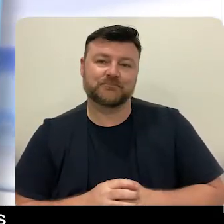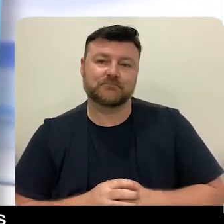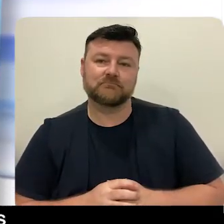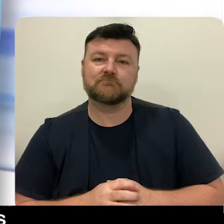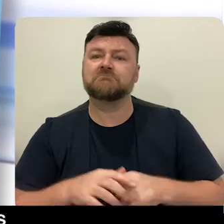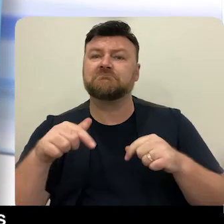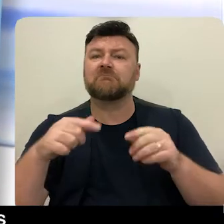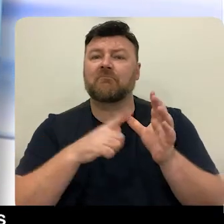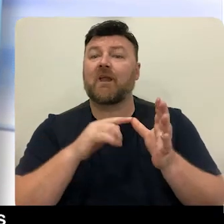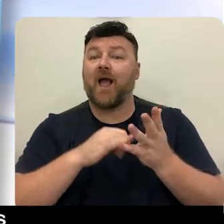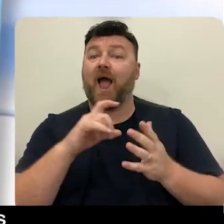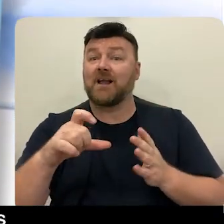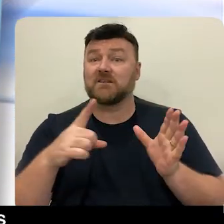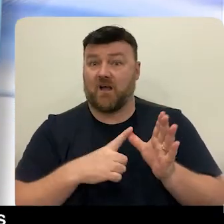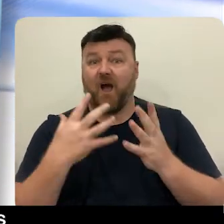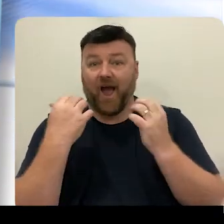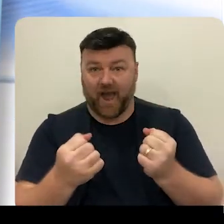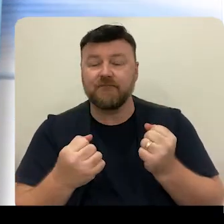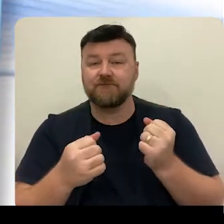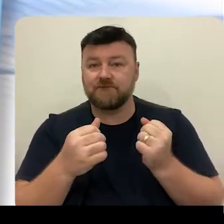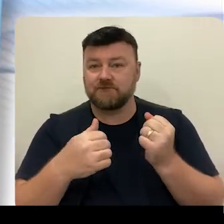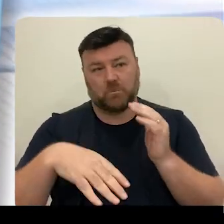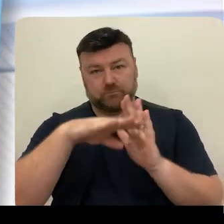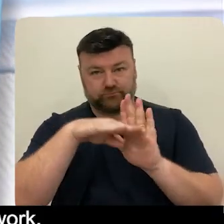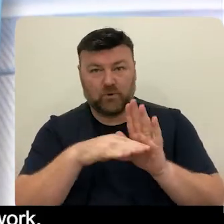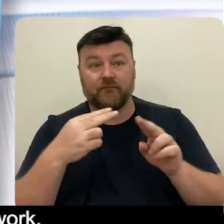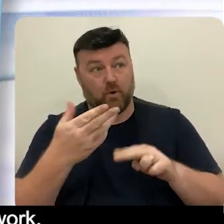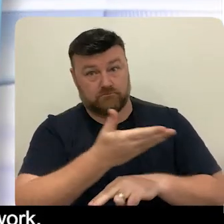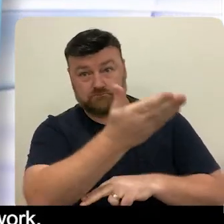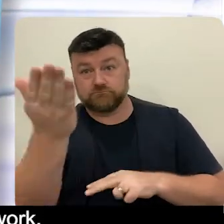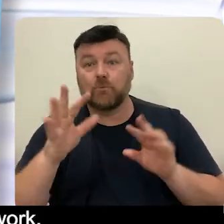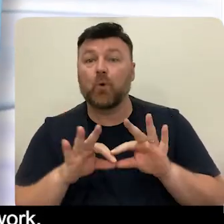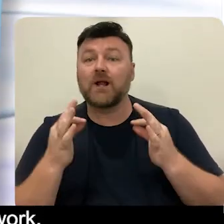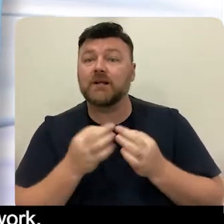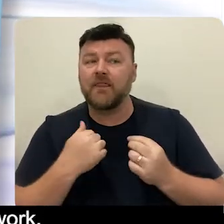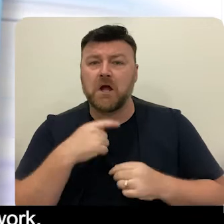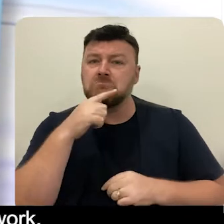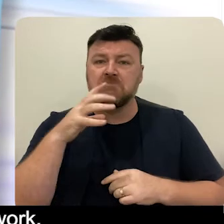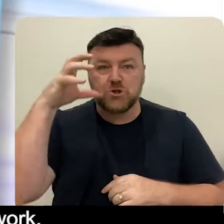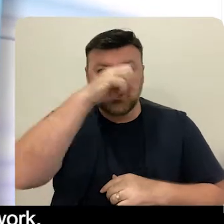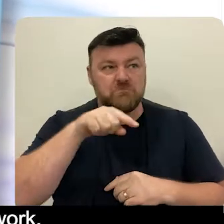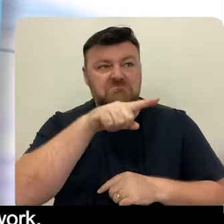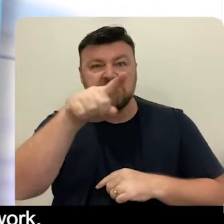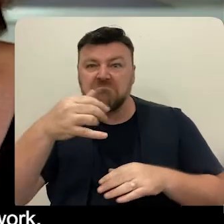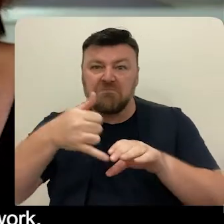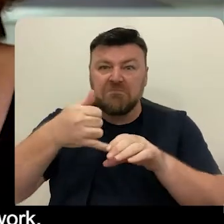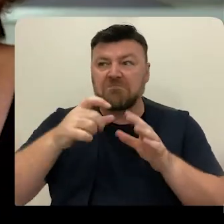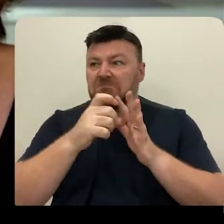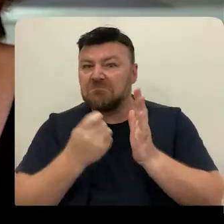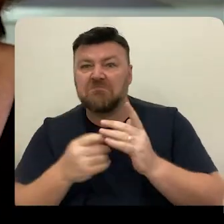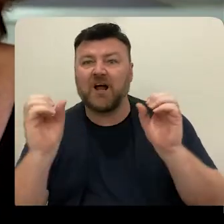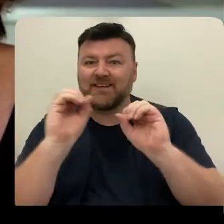Ask has also produced a set of guidelines for organisations. They don't presume any knowledge of clinical work,